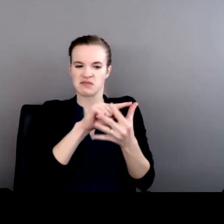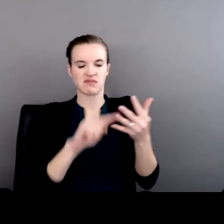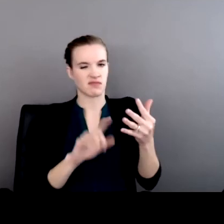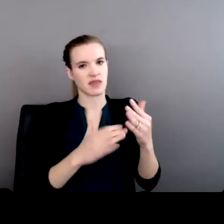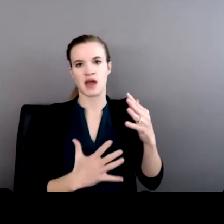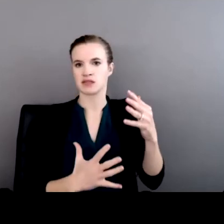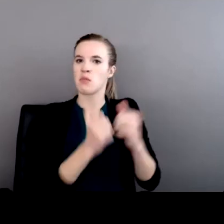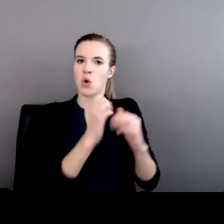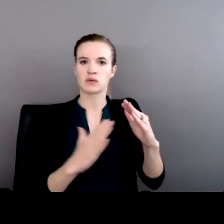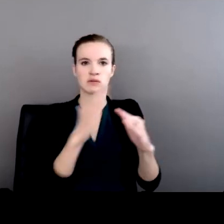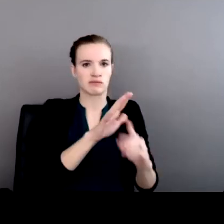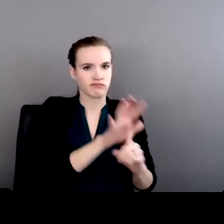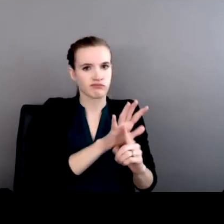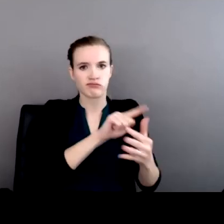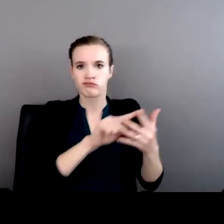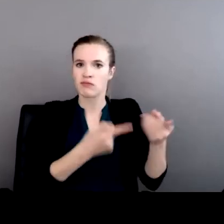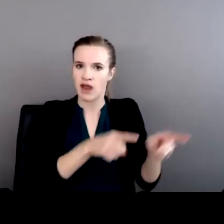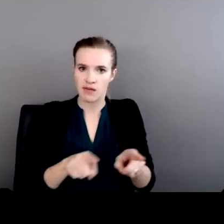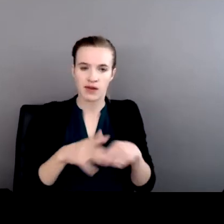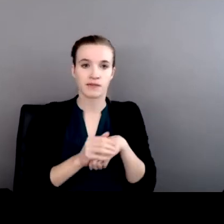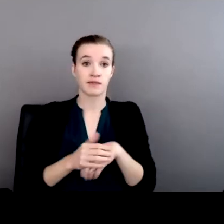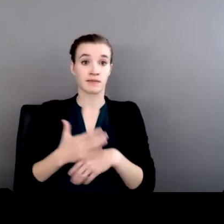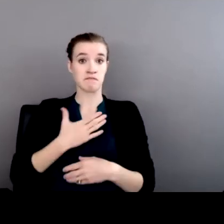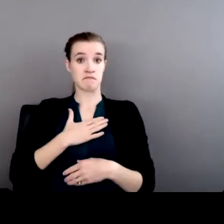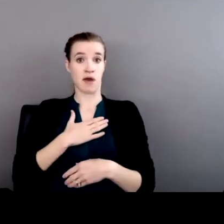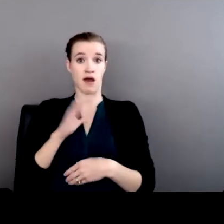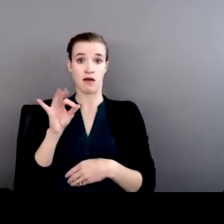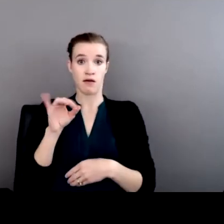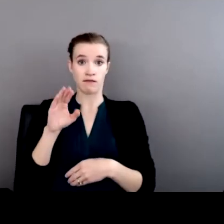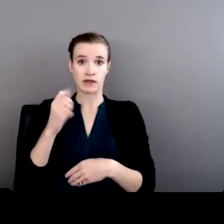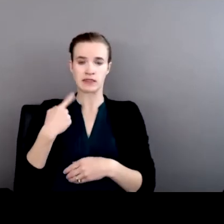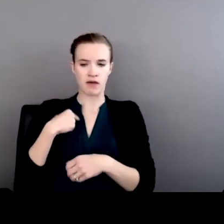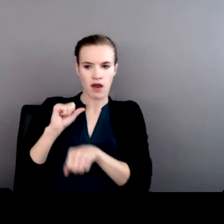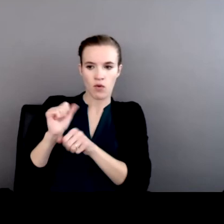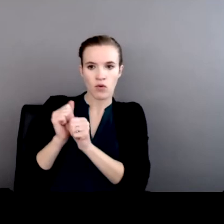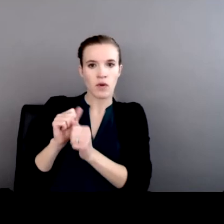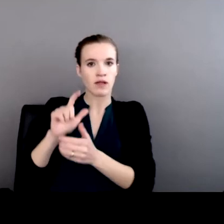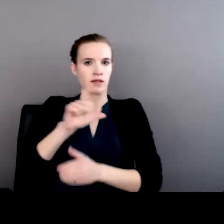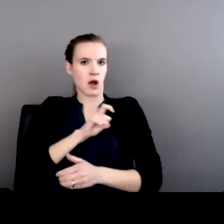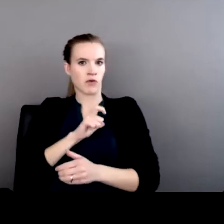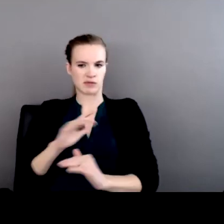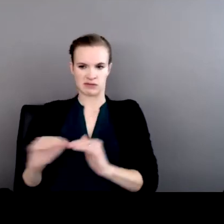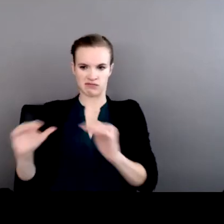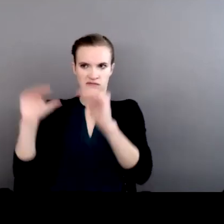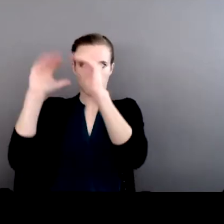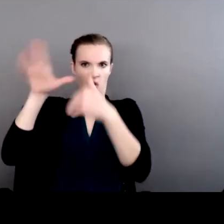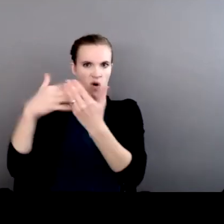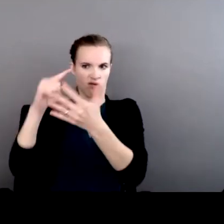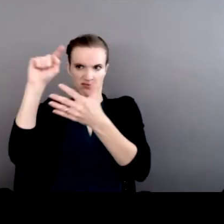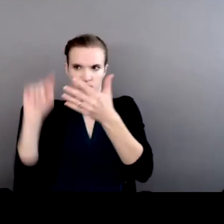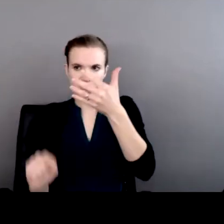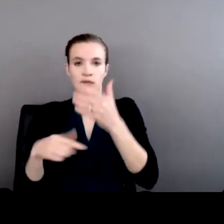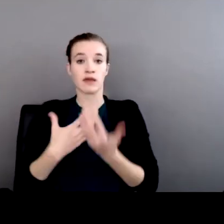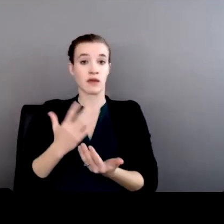my office, working with law enforcement at all levels, is responsible for the investigation and prosecution